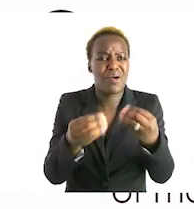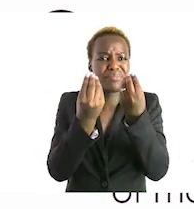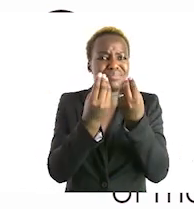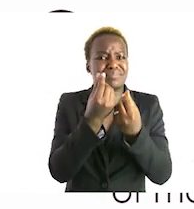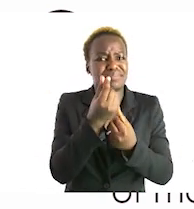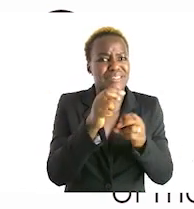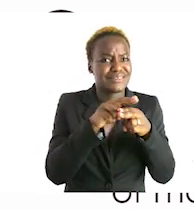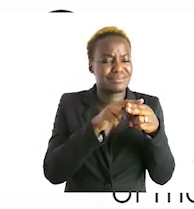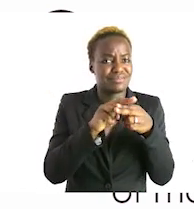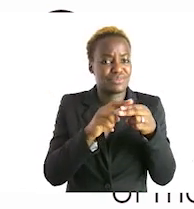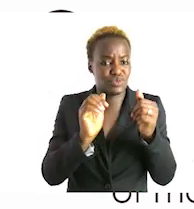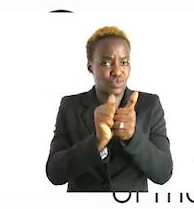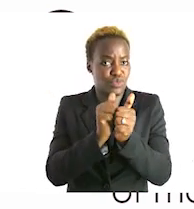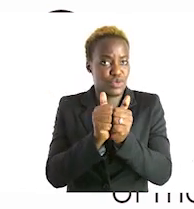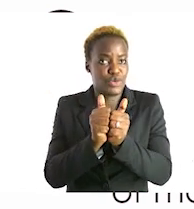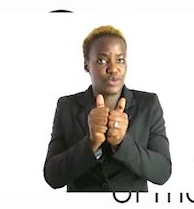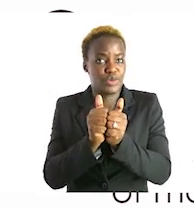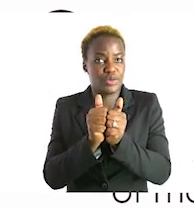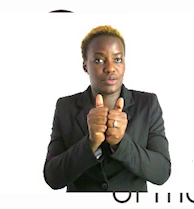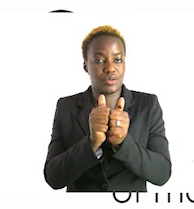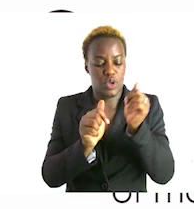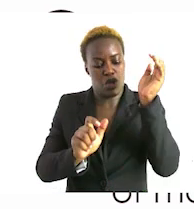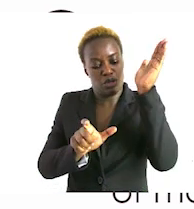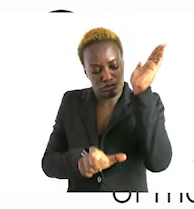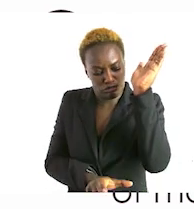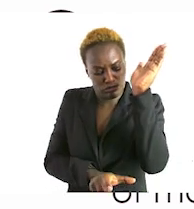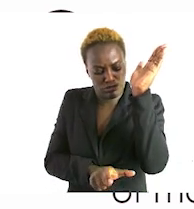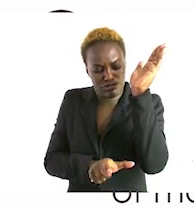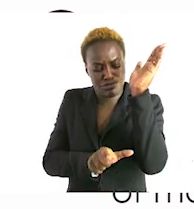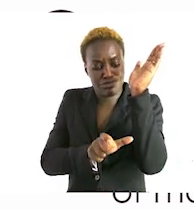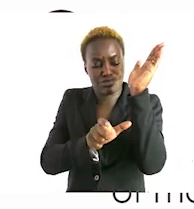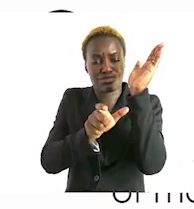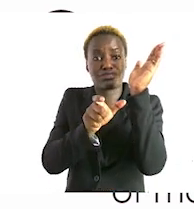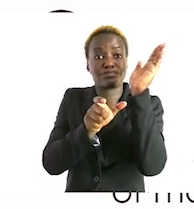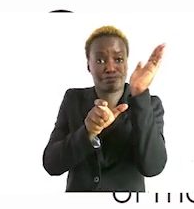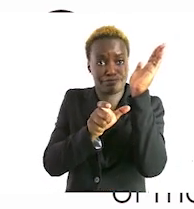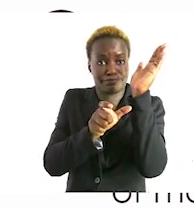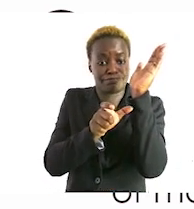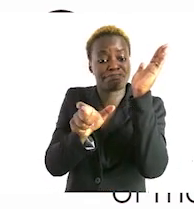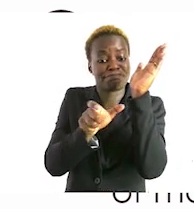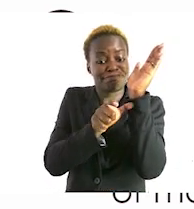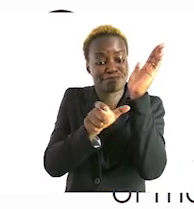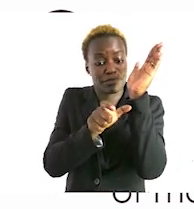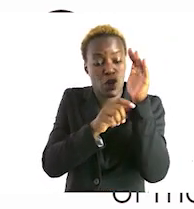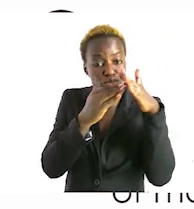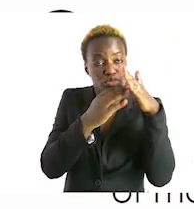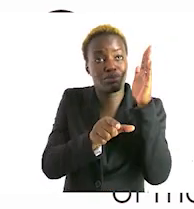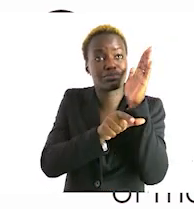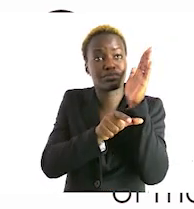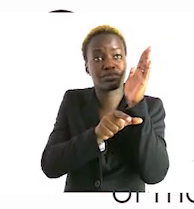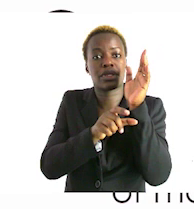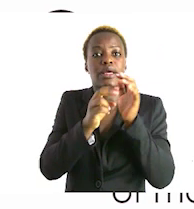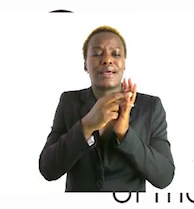spend on the sports so you go all the way up to where the bar is ending and then